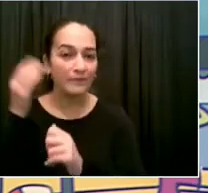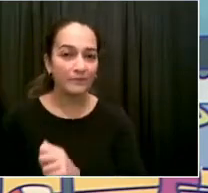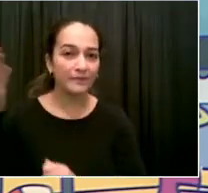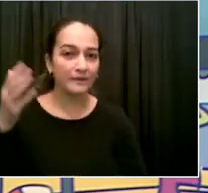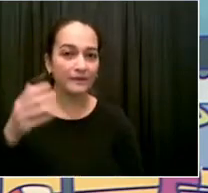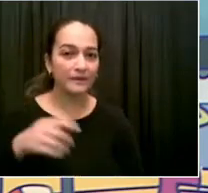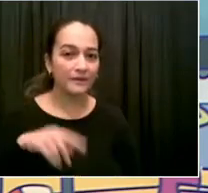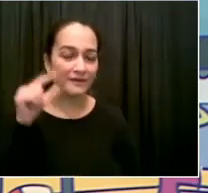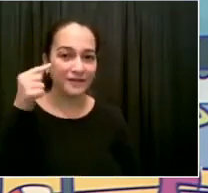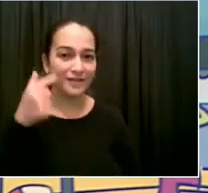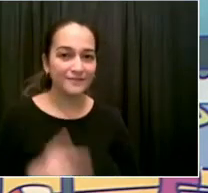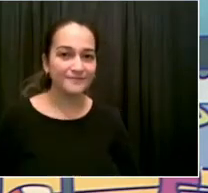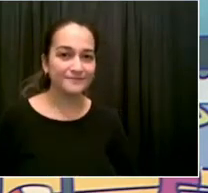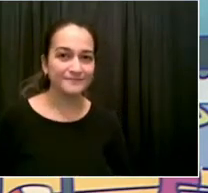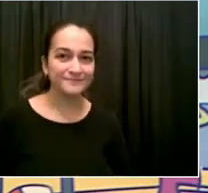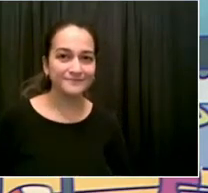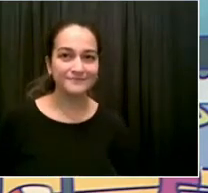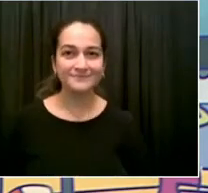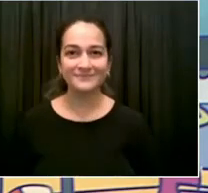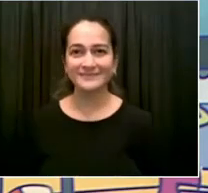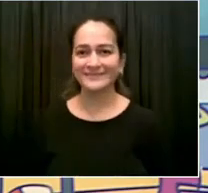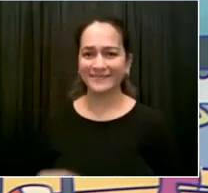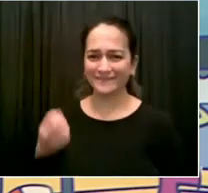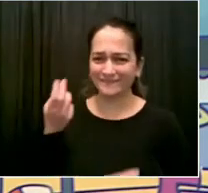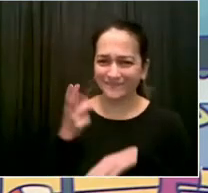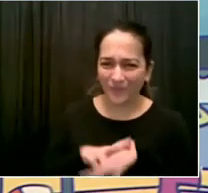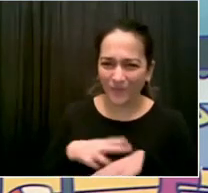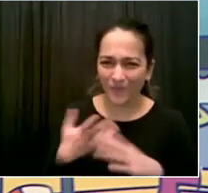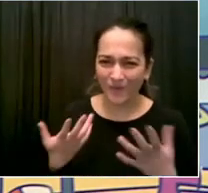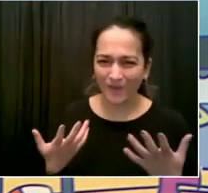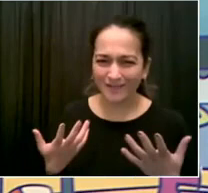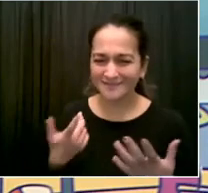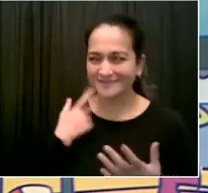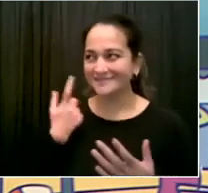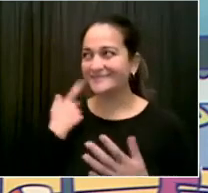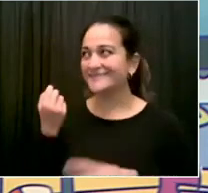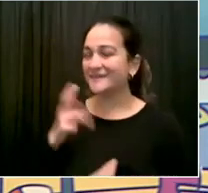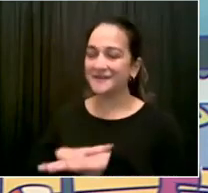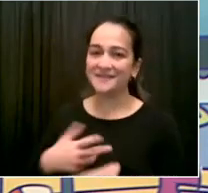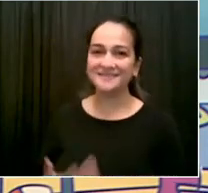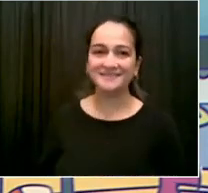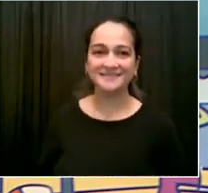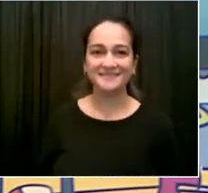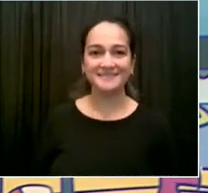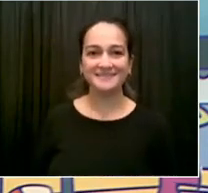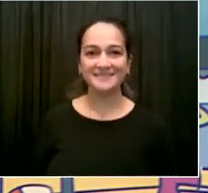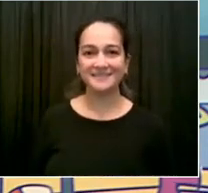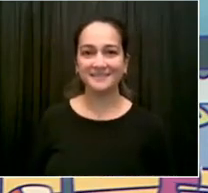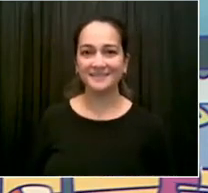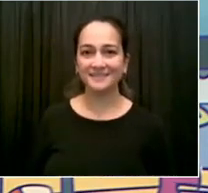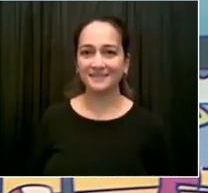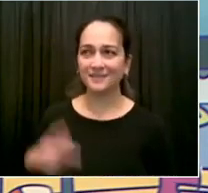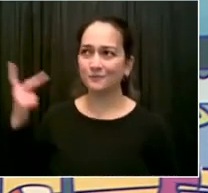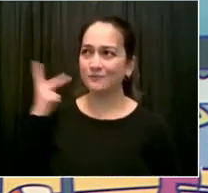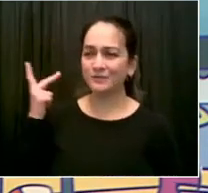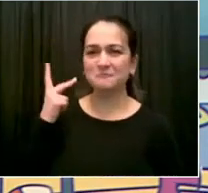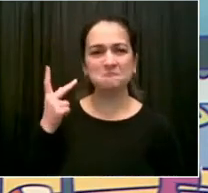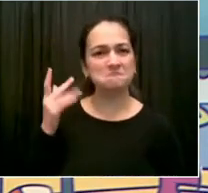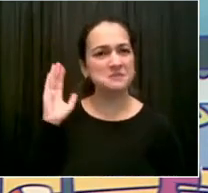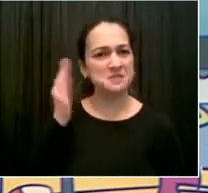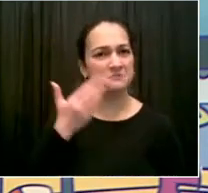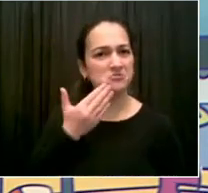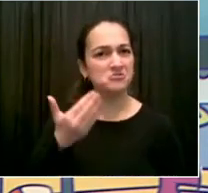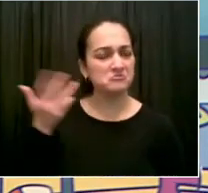Aaron, I mean, look, first of all, there's some great things I think we can do if the legislature comes back. We're not sure